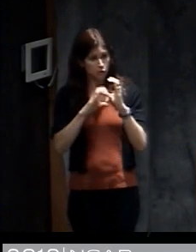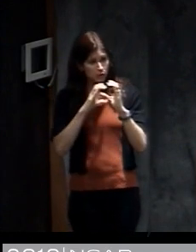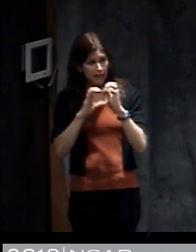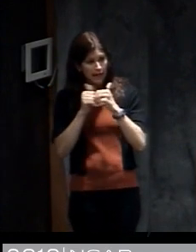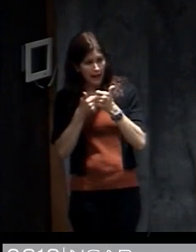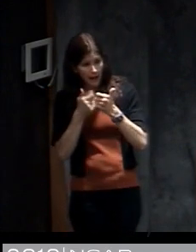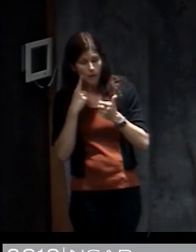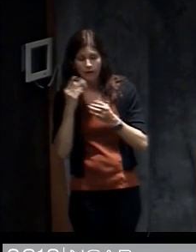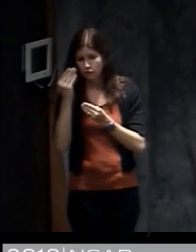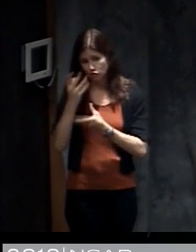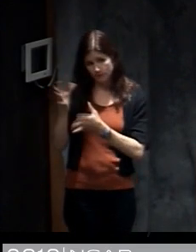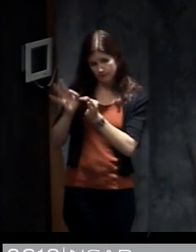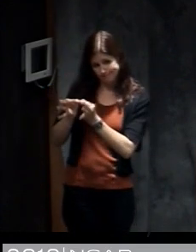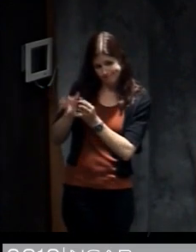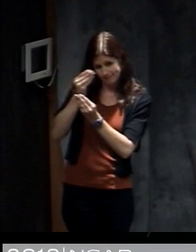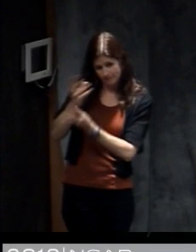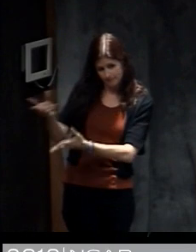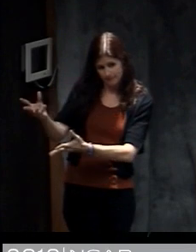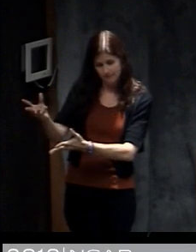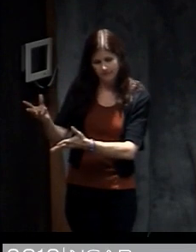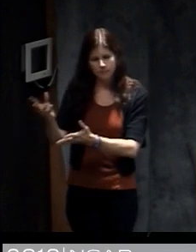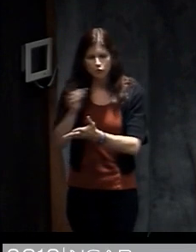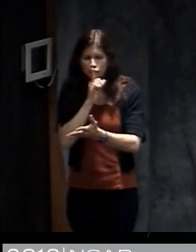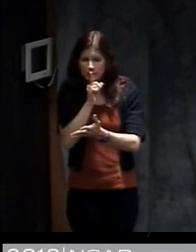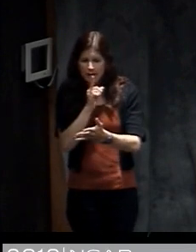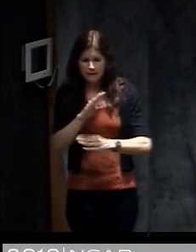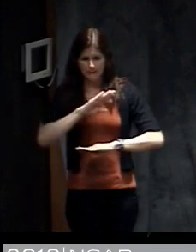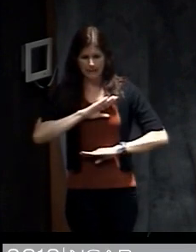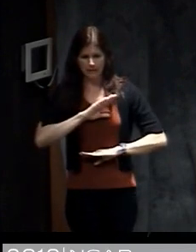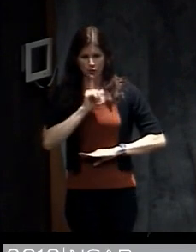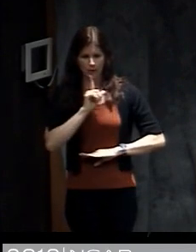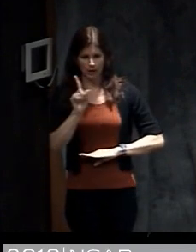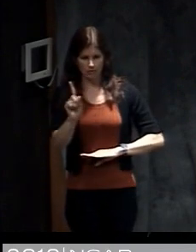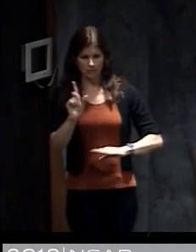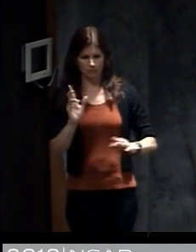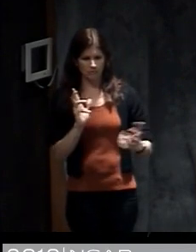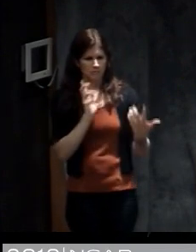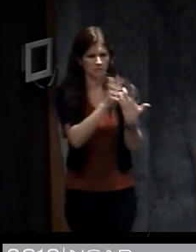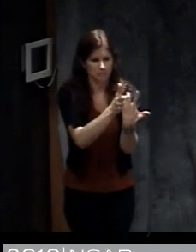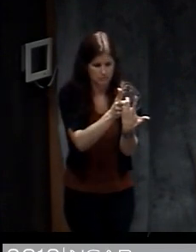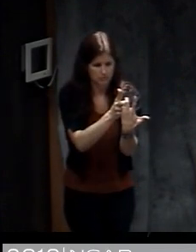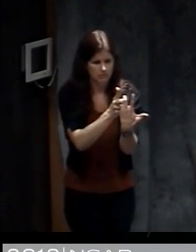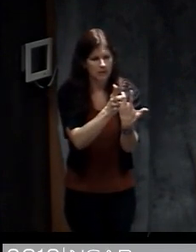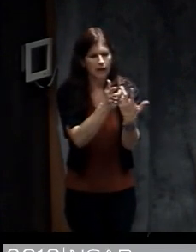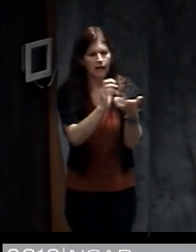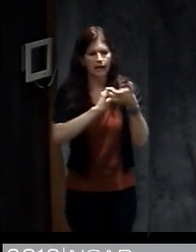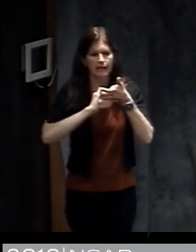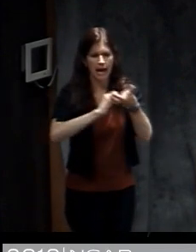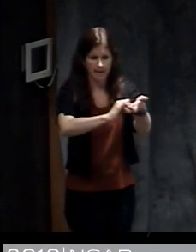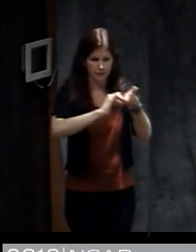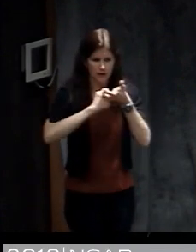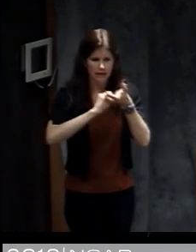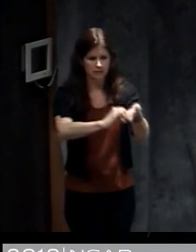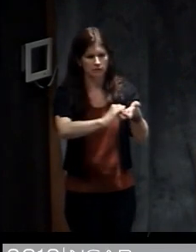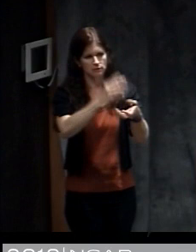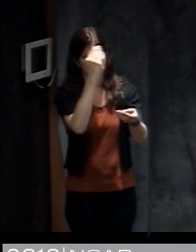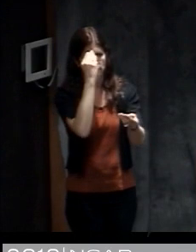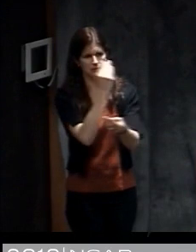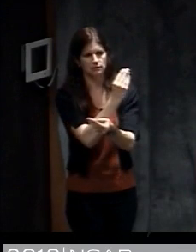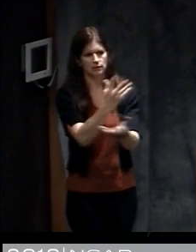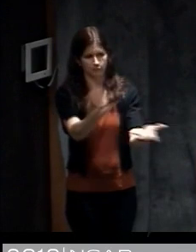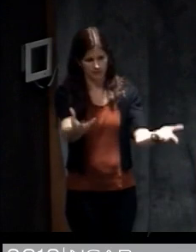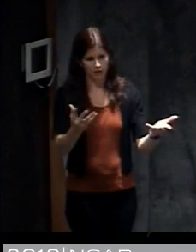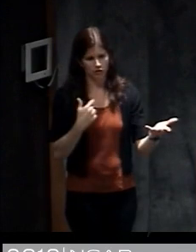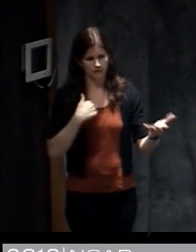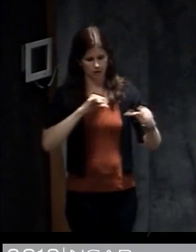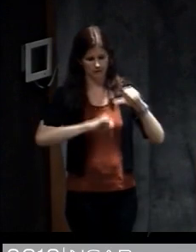interpreting information, their prior experience and so on, to really meet people where they are and communicate with them and collaborate with them to provide the information that's available in